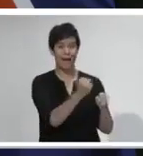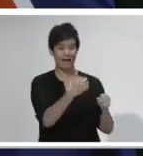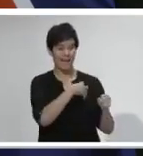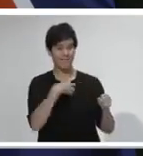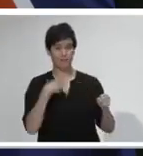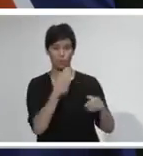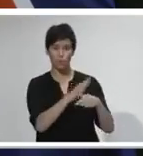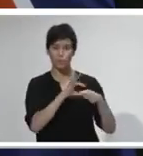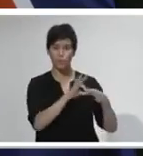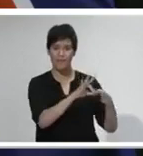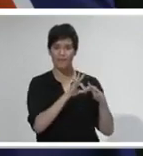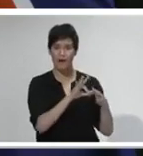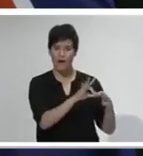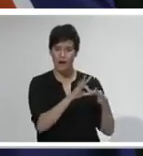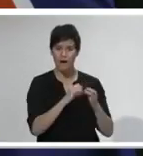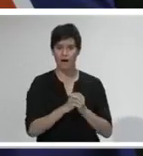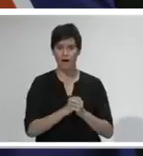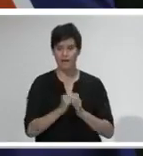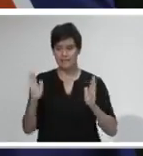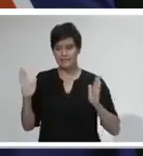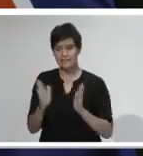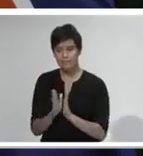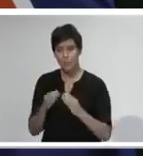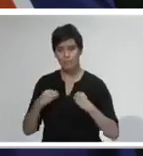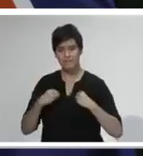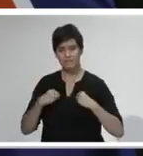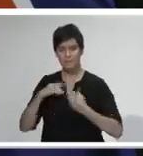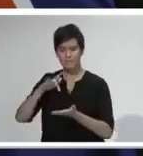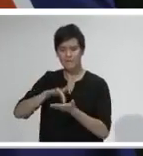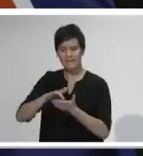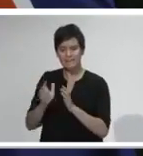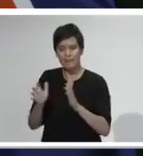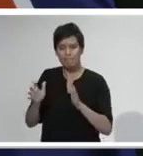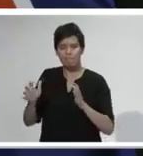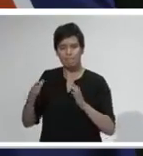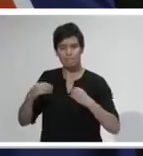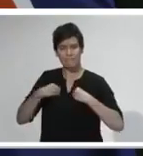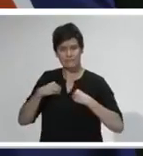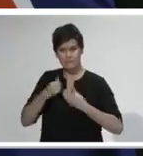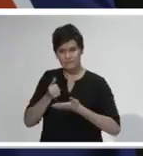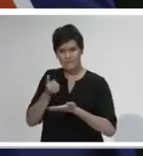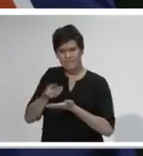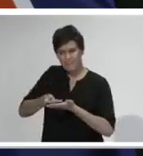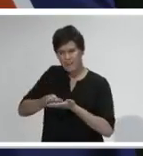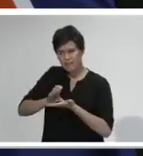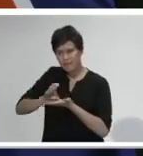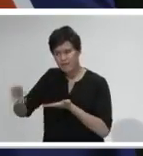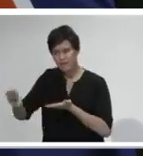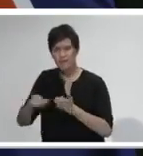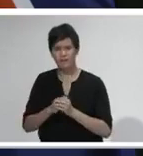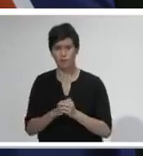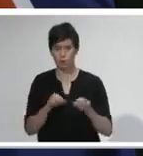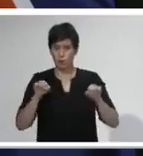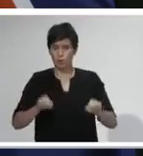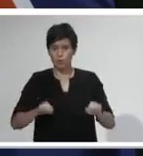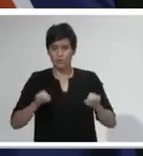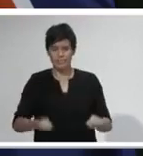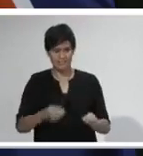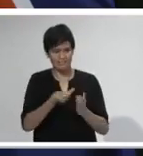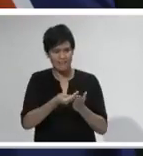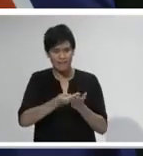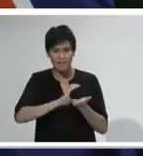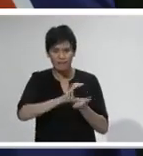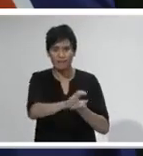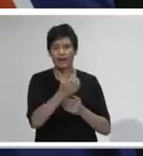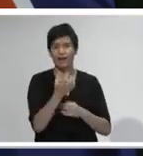package for our smaller and media sized organisations, and extra financial support for students. The decision to